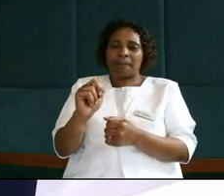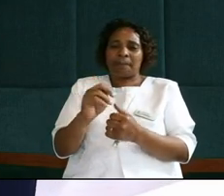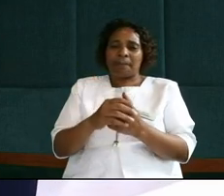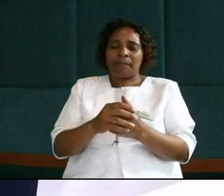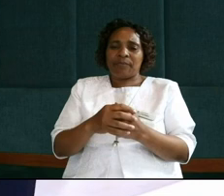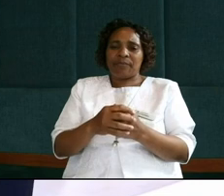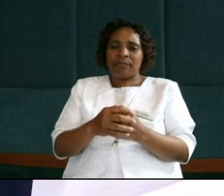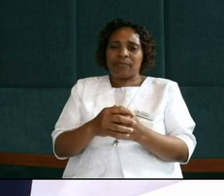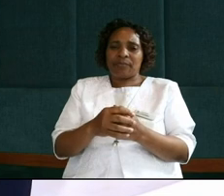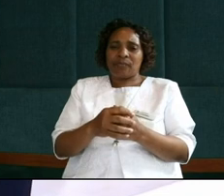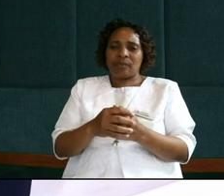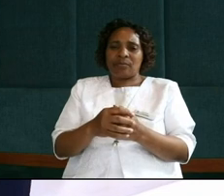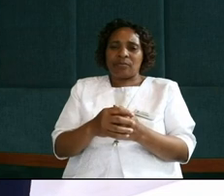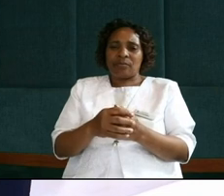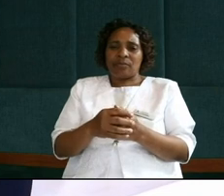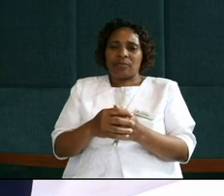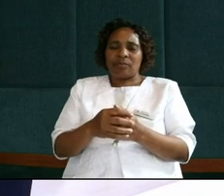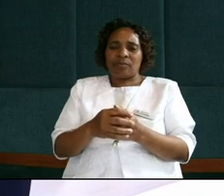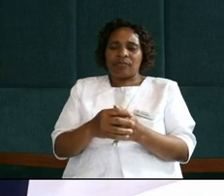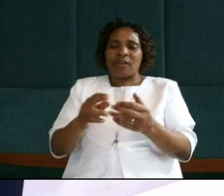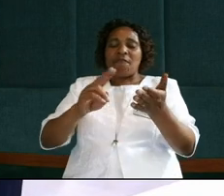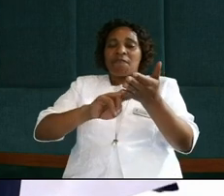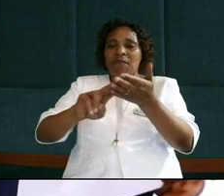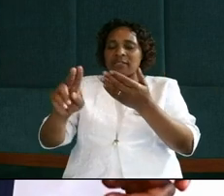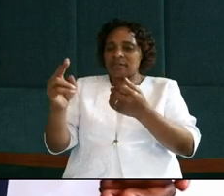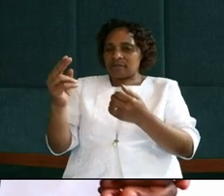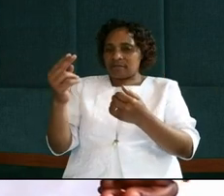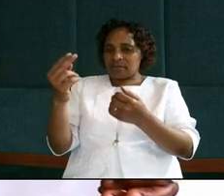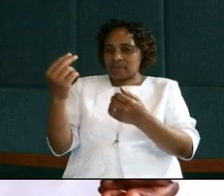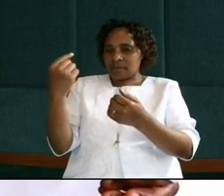verse number